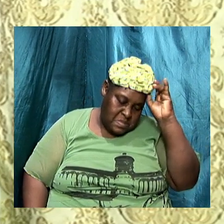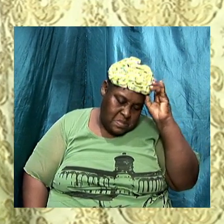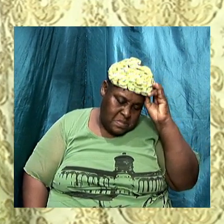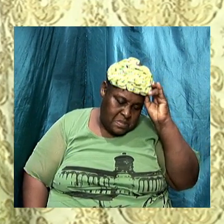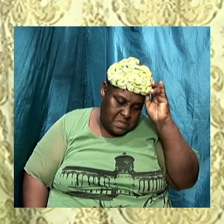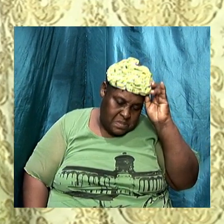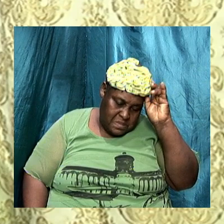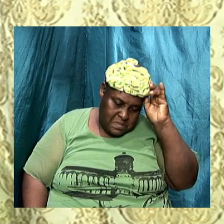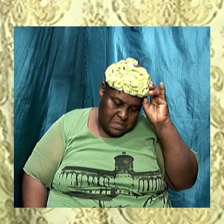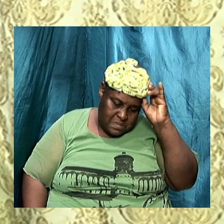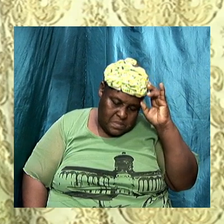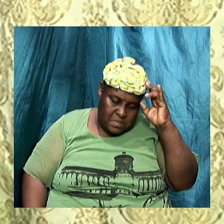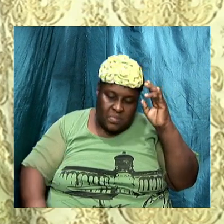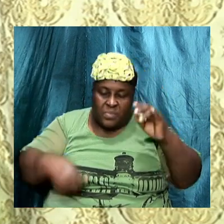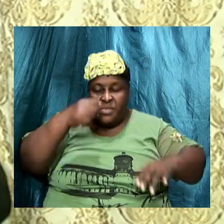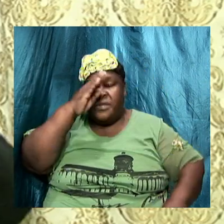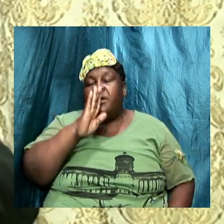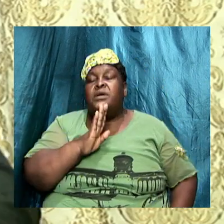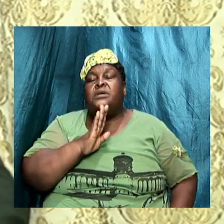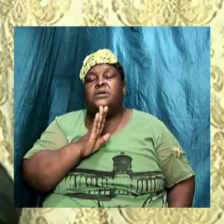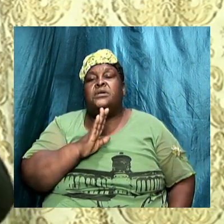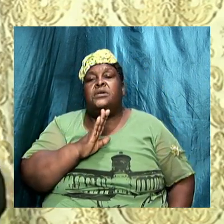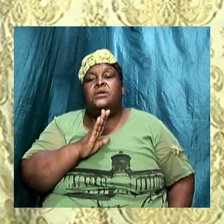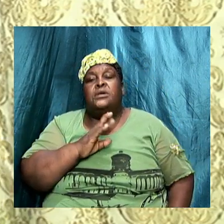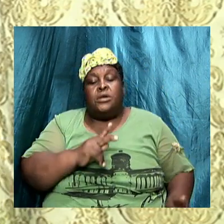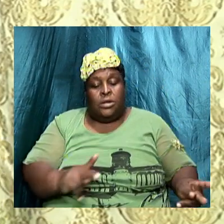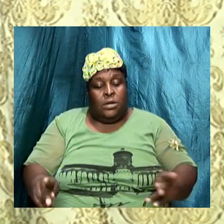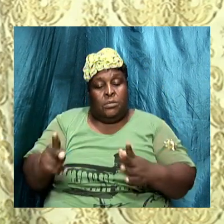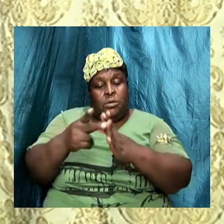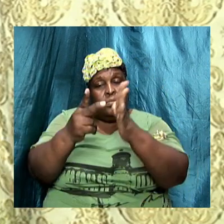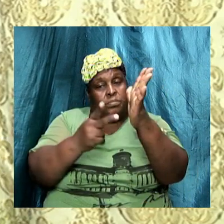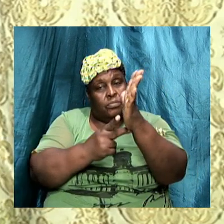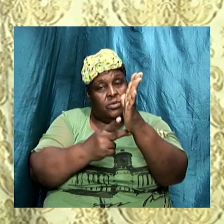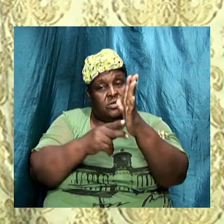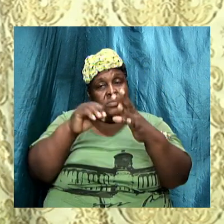so God put the principle there